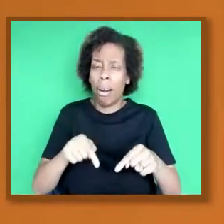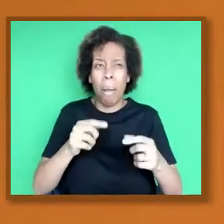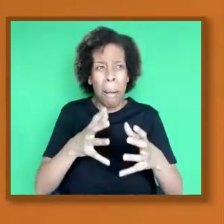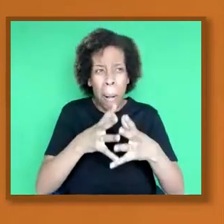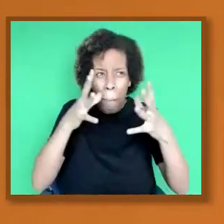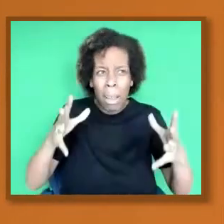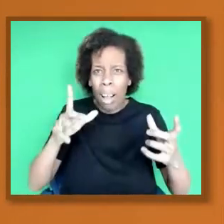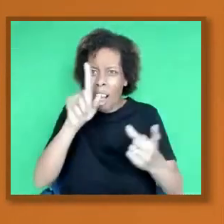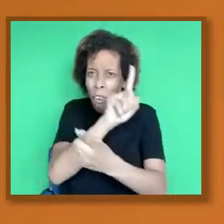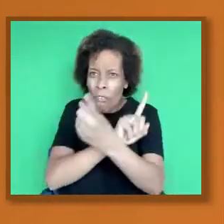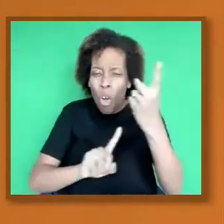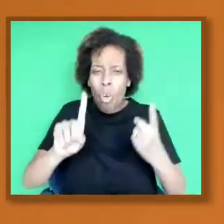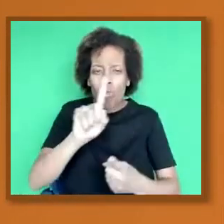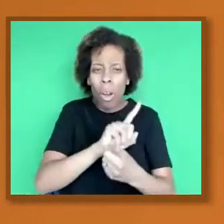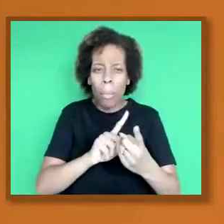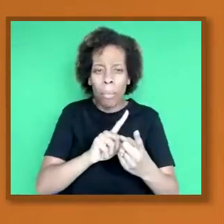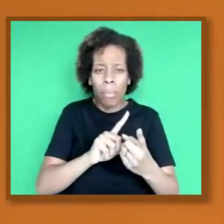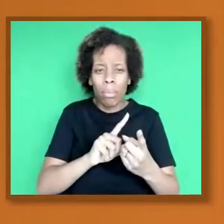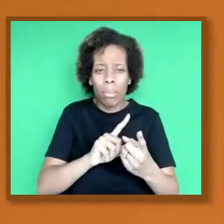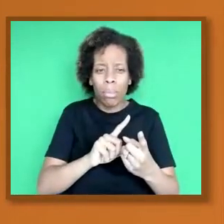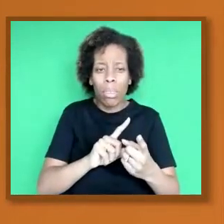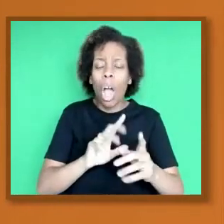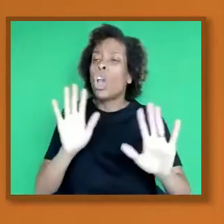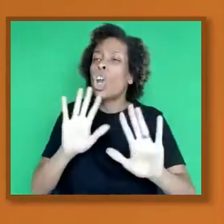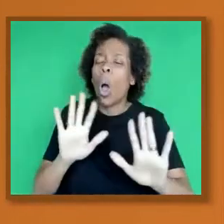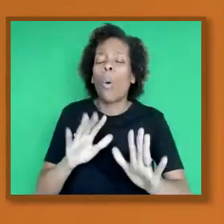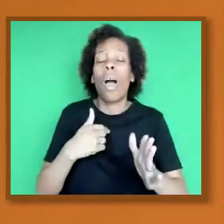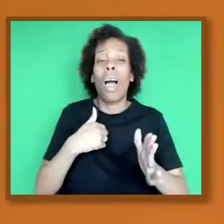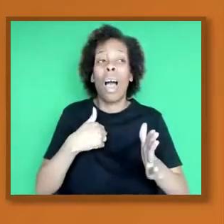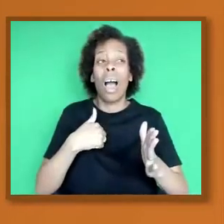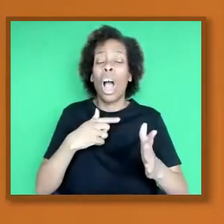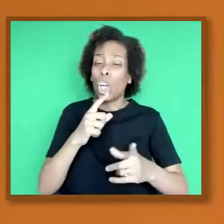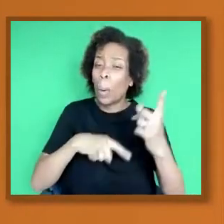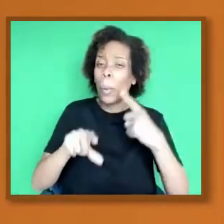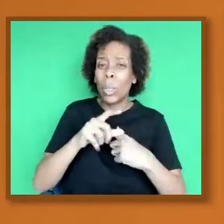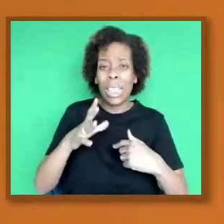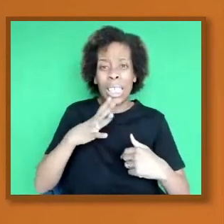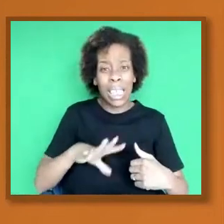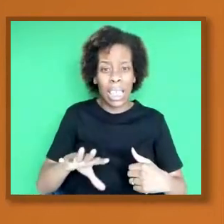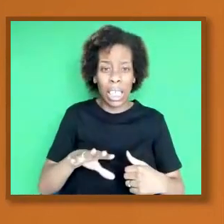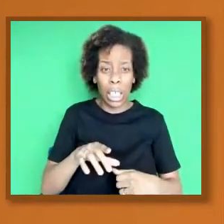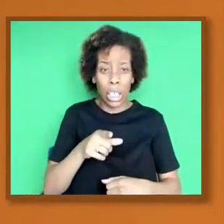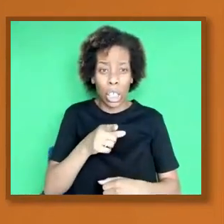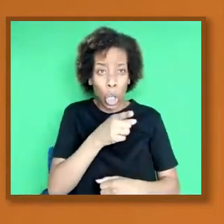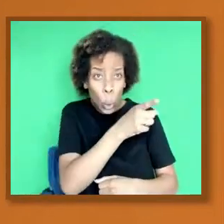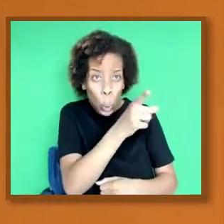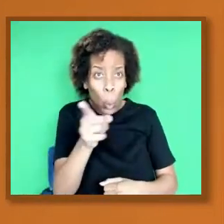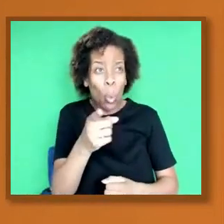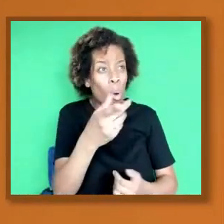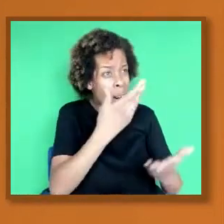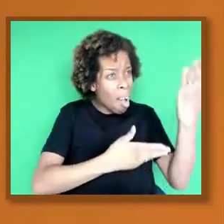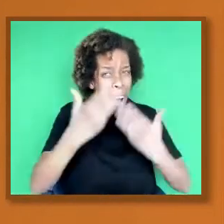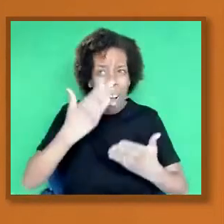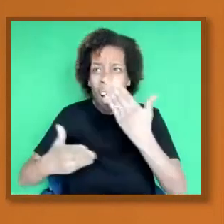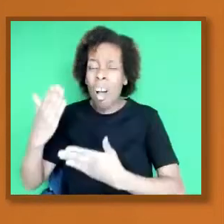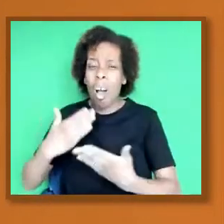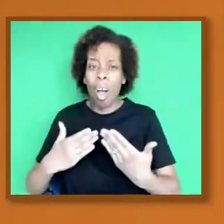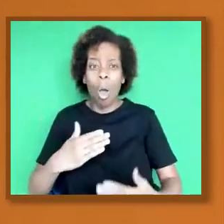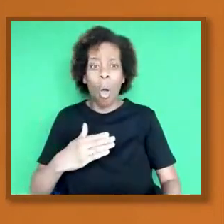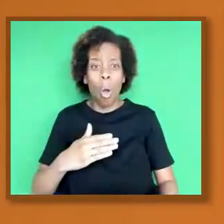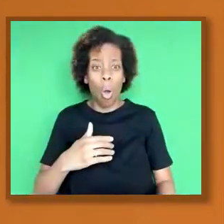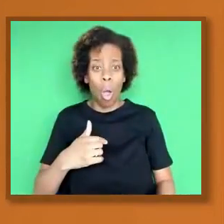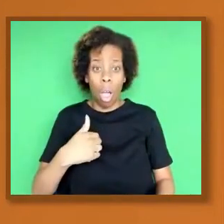a lot more. No, the community needs to hear from you on these issues because I'm not sure whether